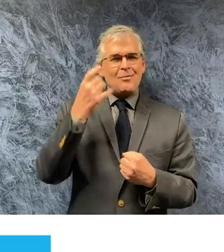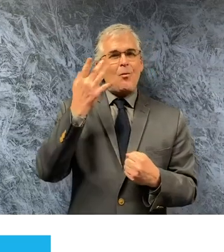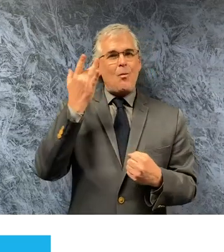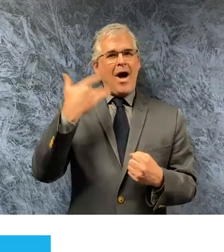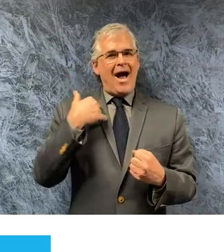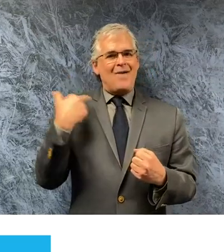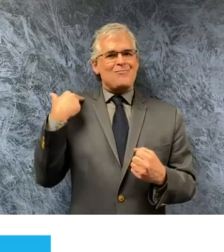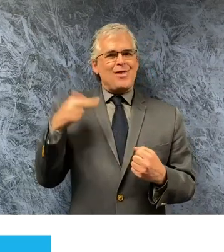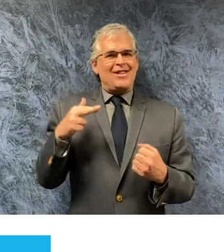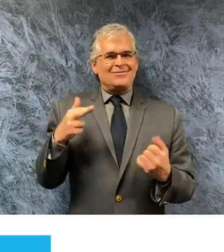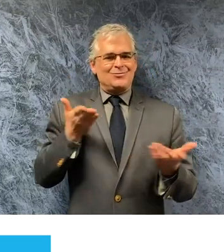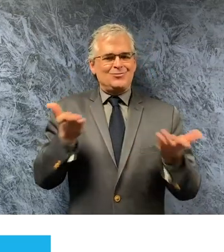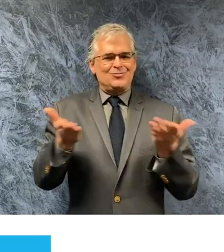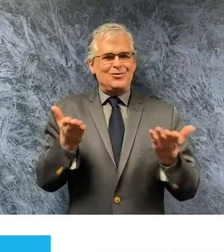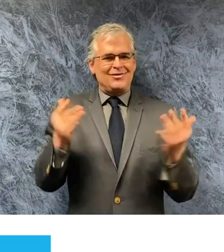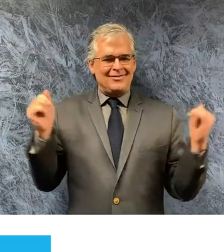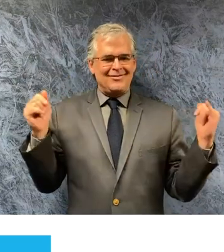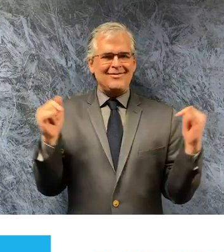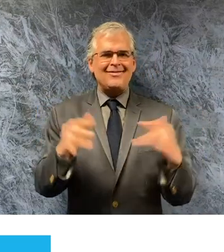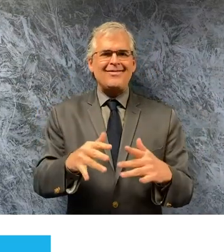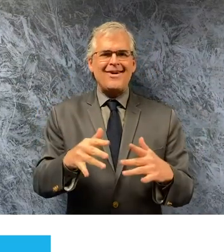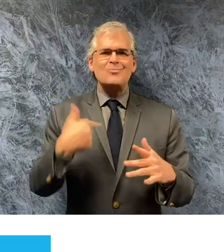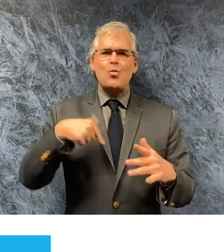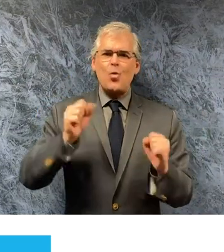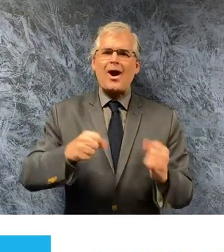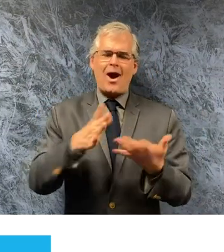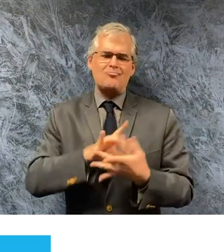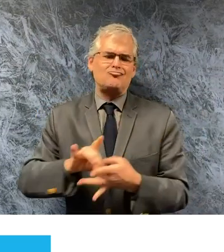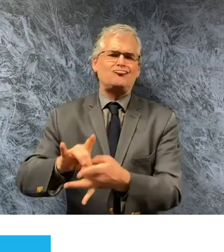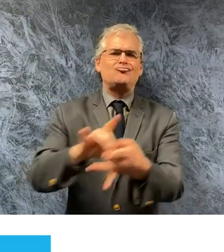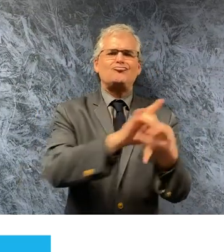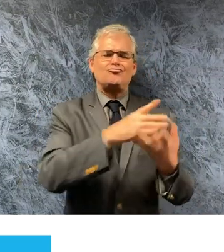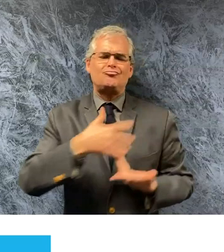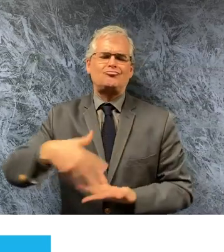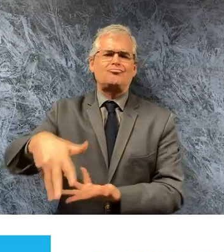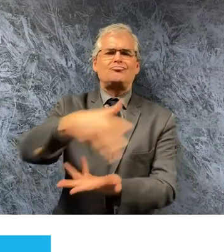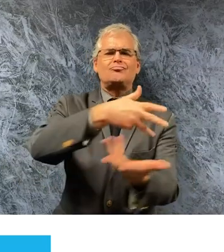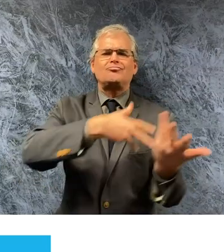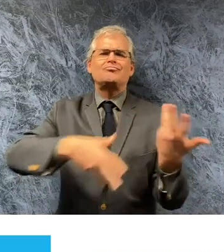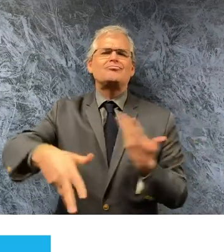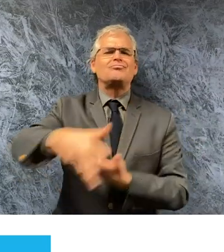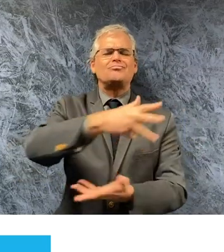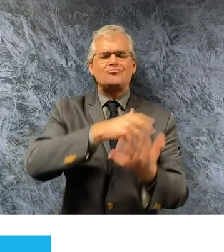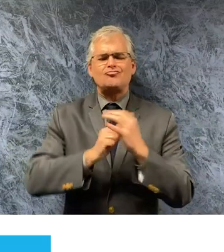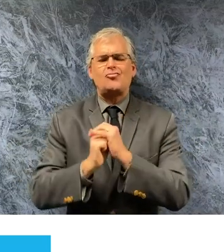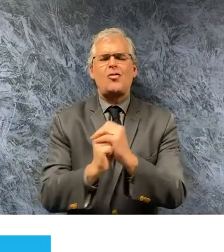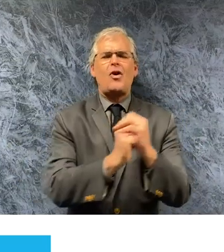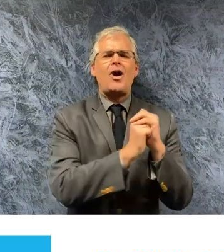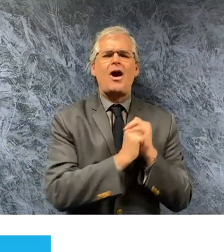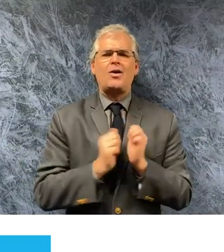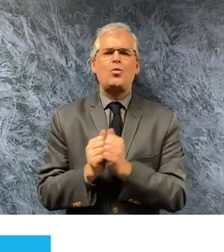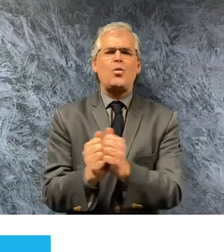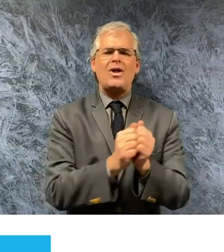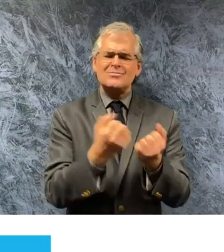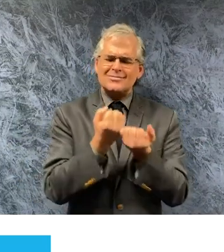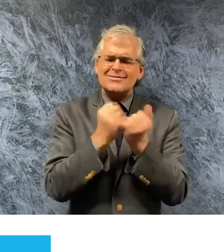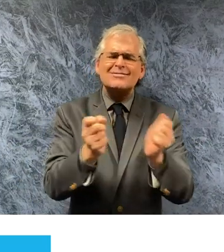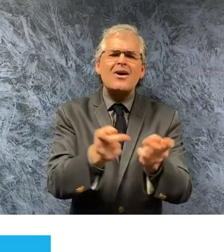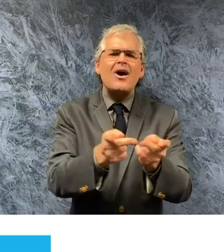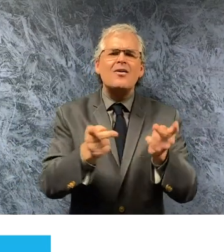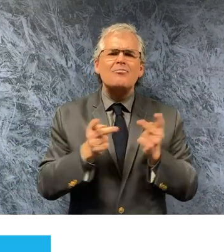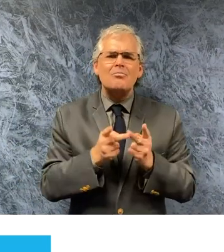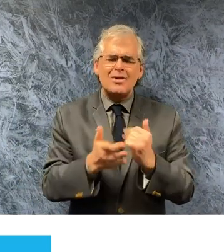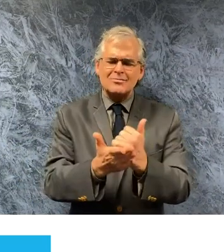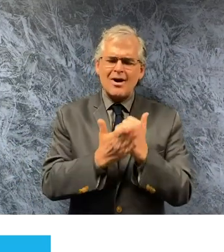to congregate to commune to pray they're held in sanctuaries safe spaces they help us heal i